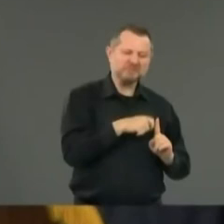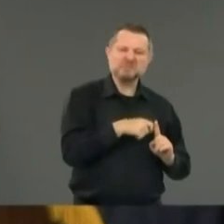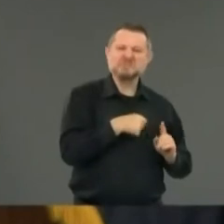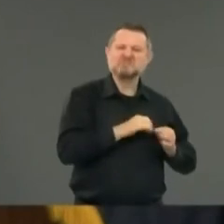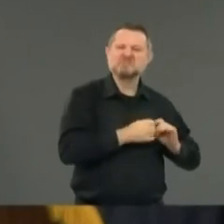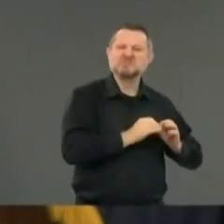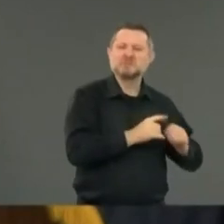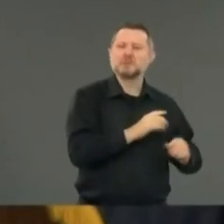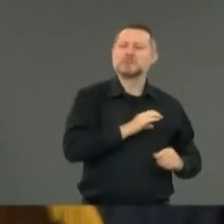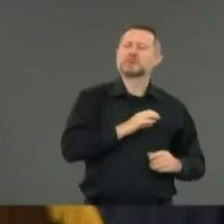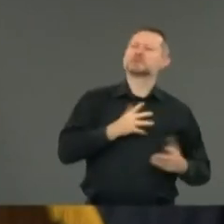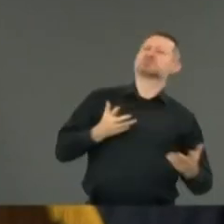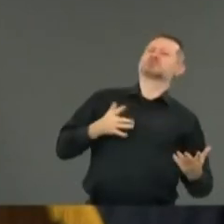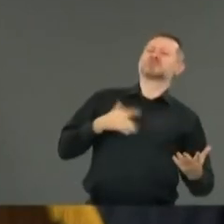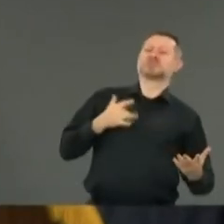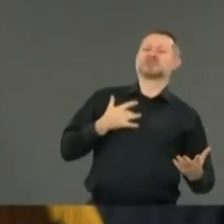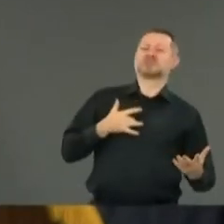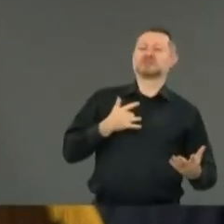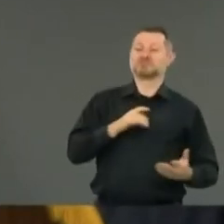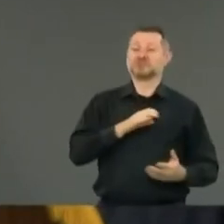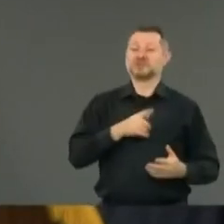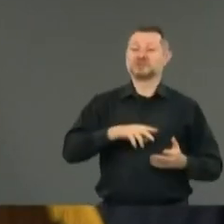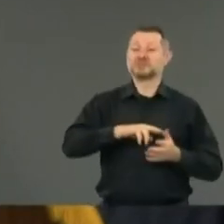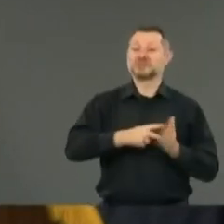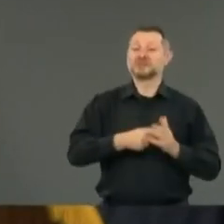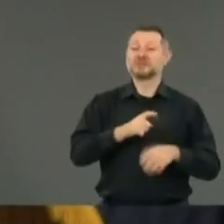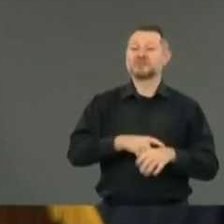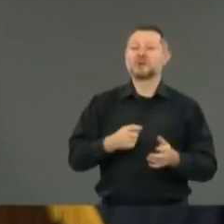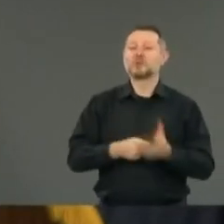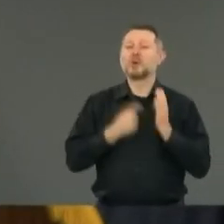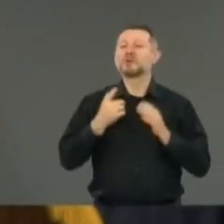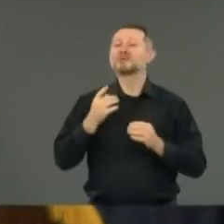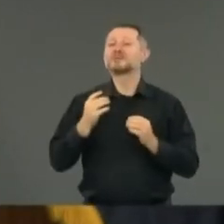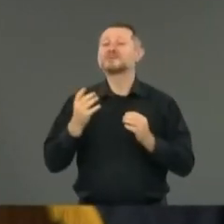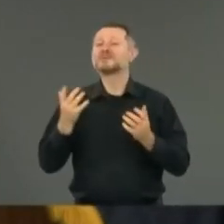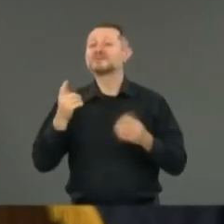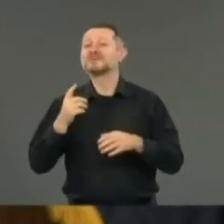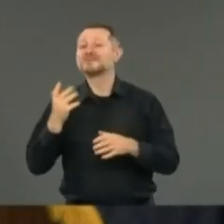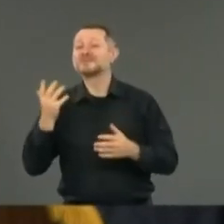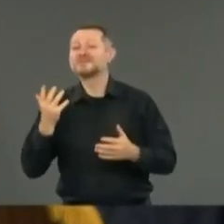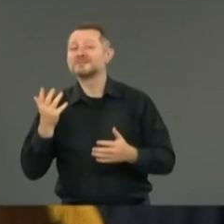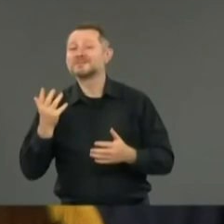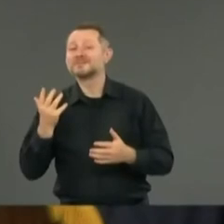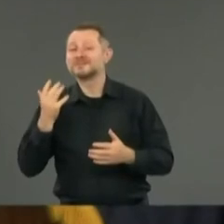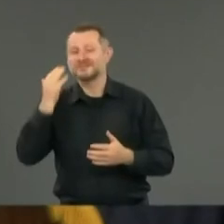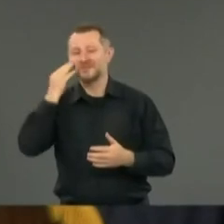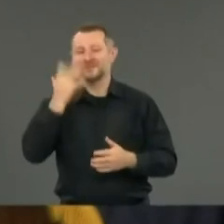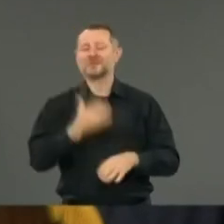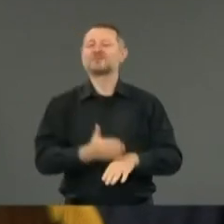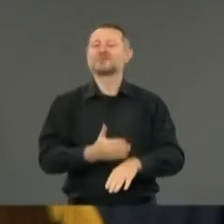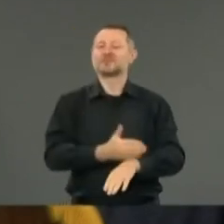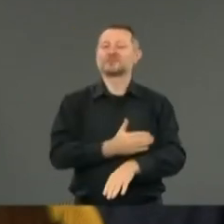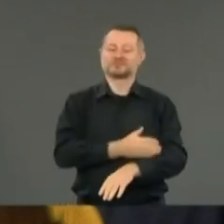So what will take the time is working through the relationship. You know, even if you